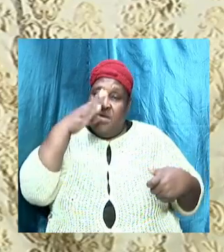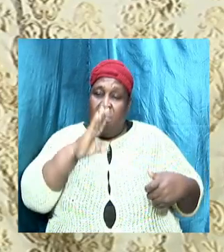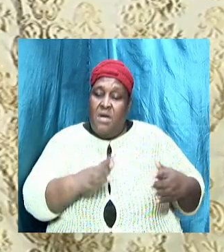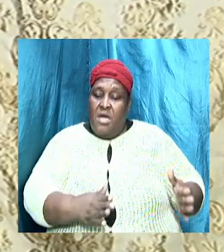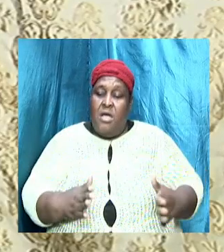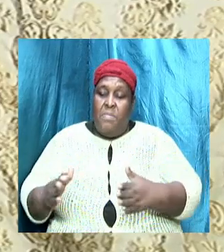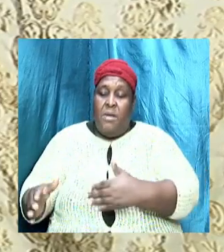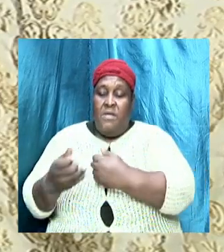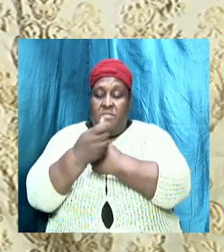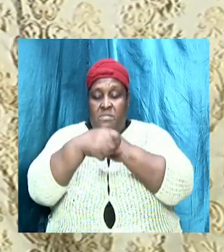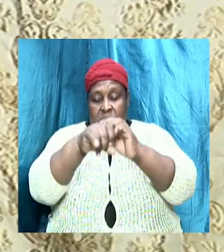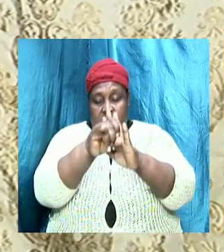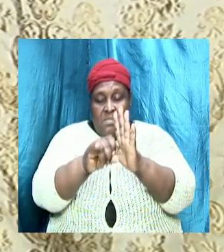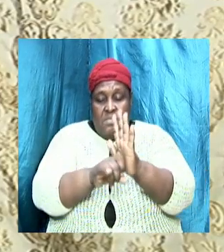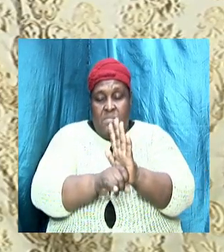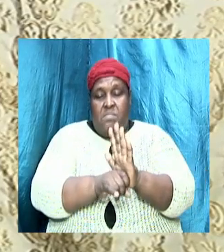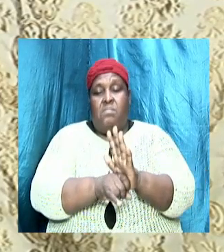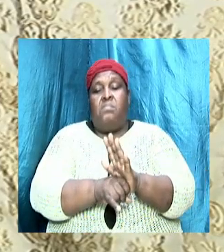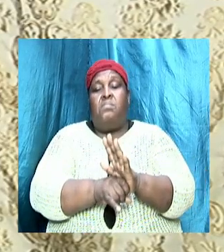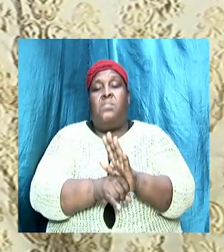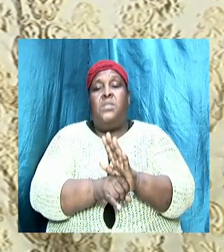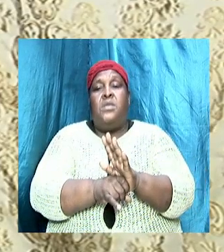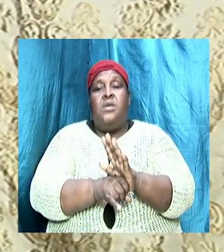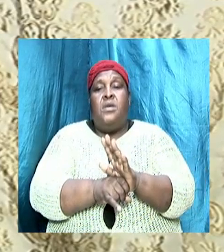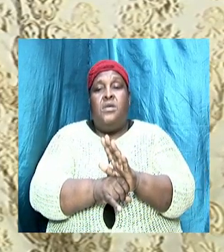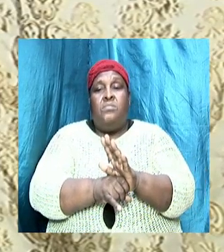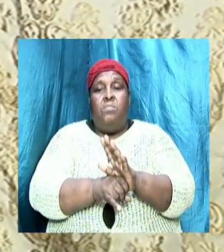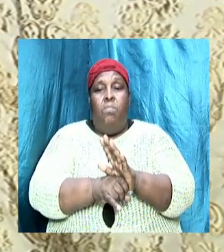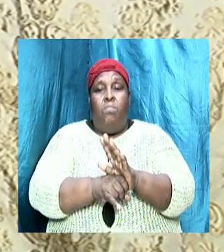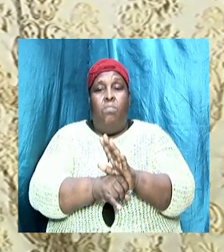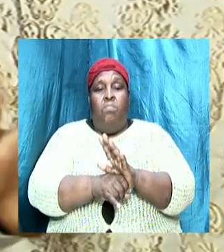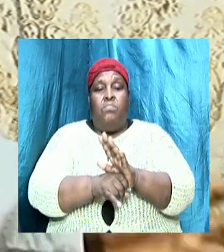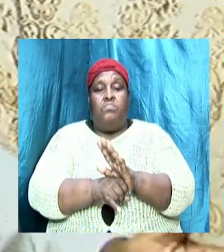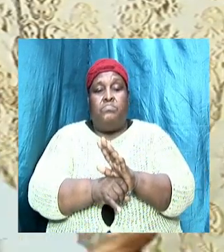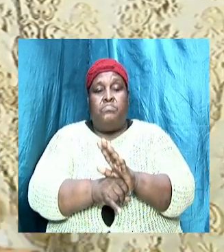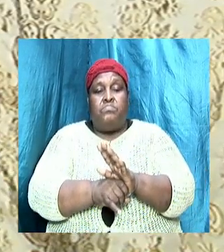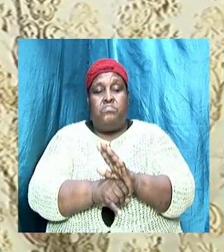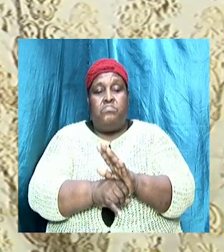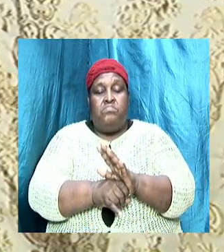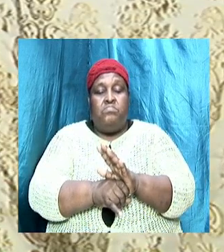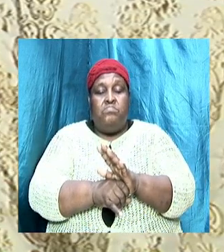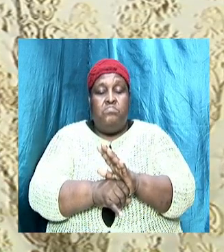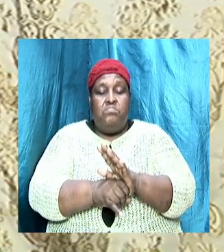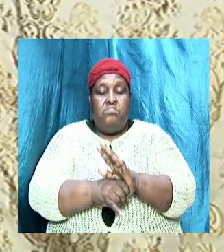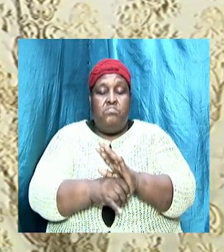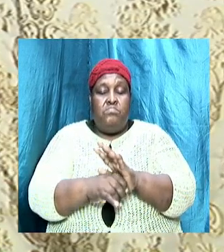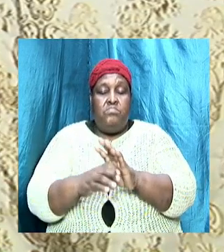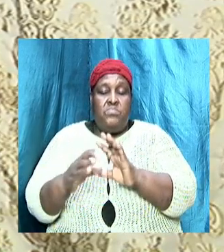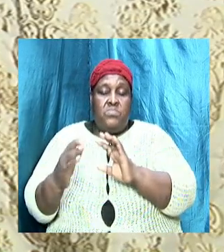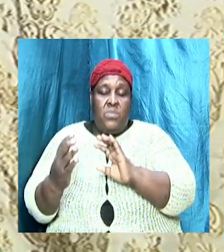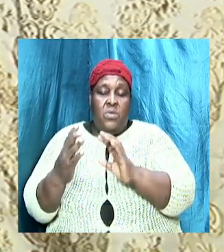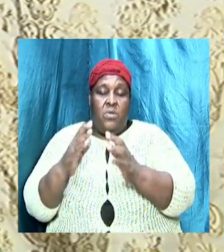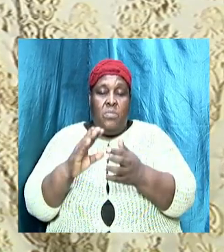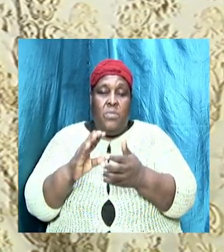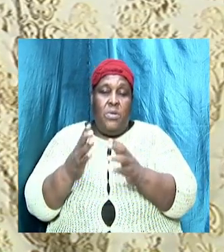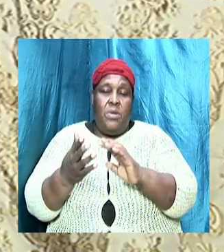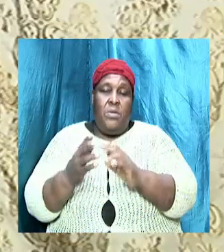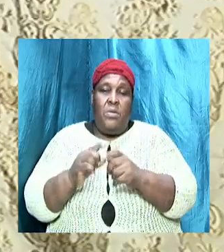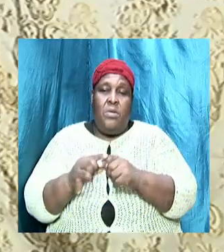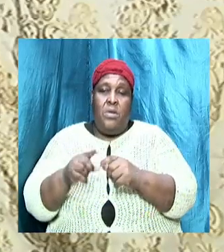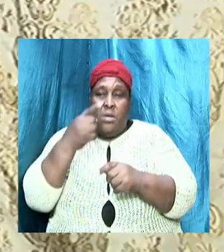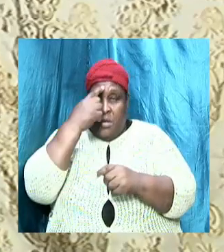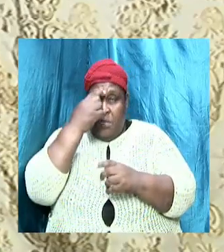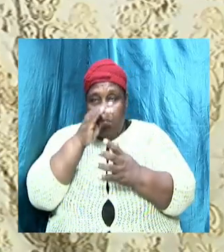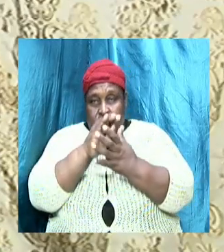salvation for mankind is comprised in basic components belief